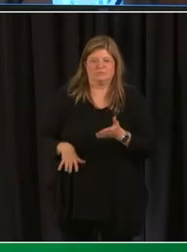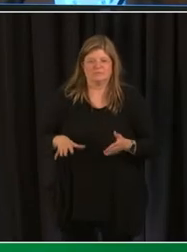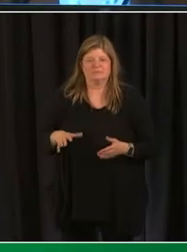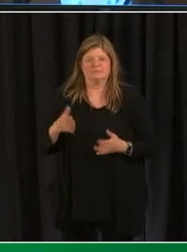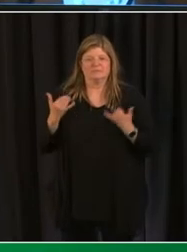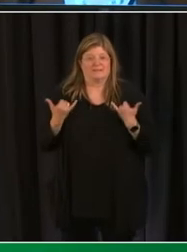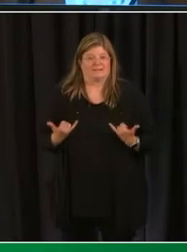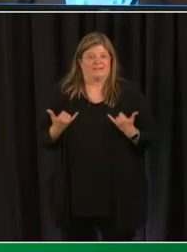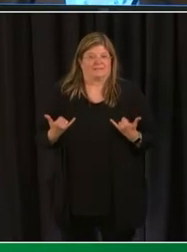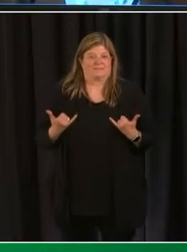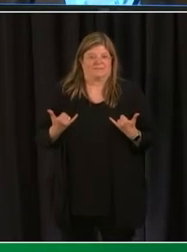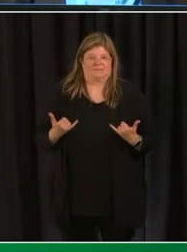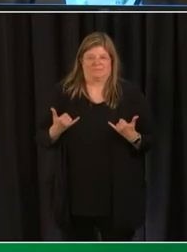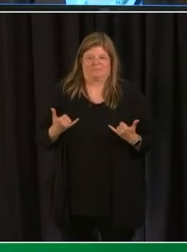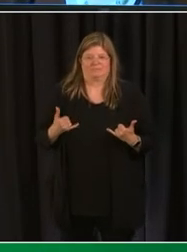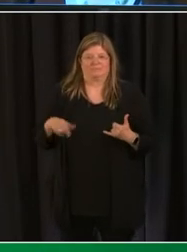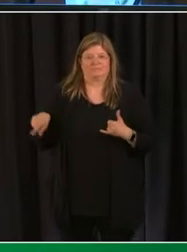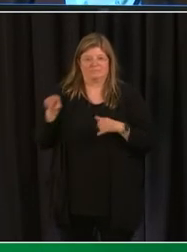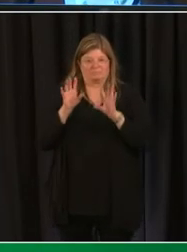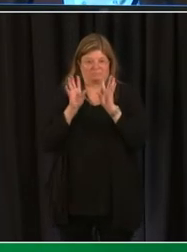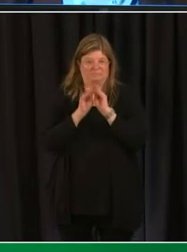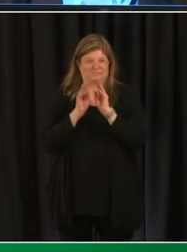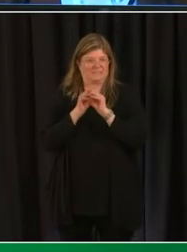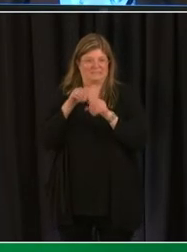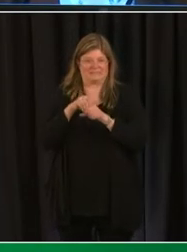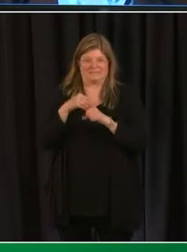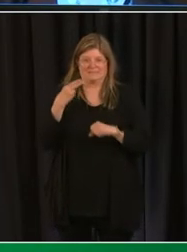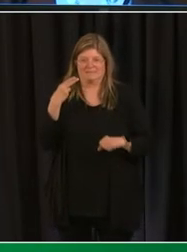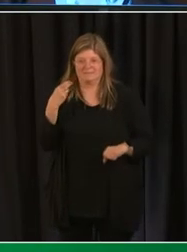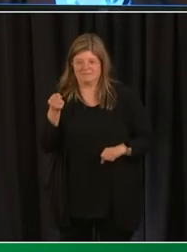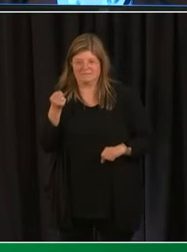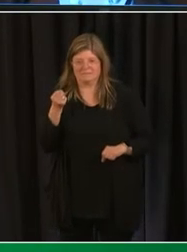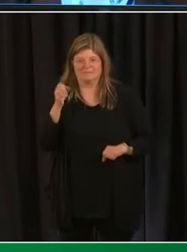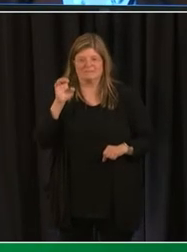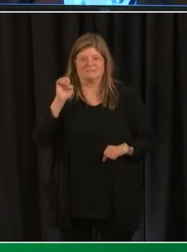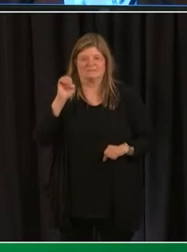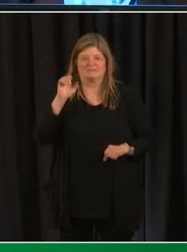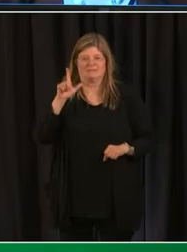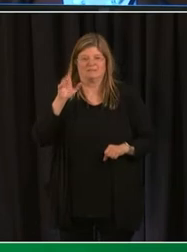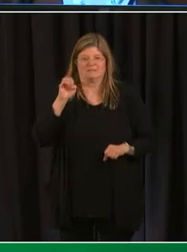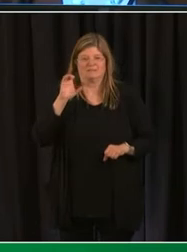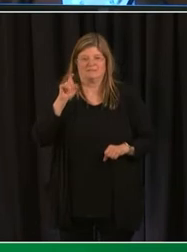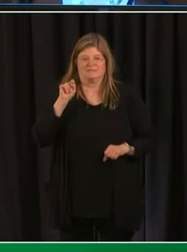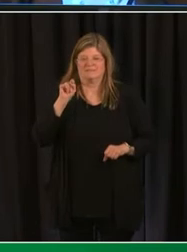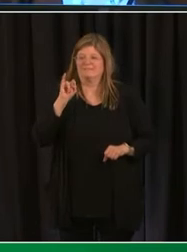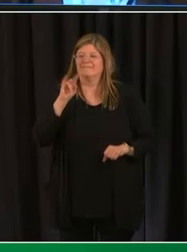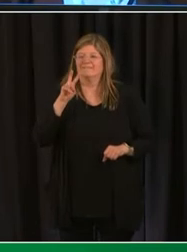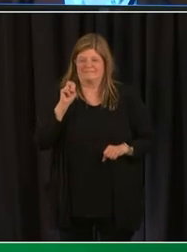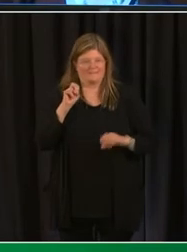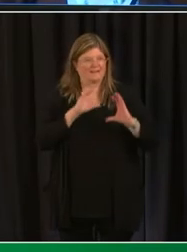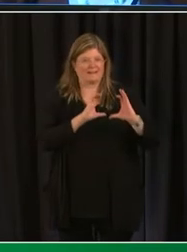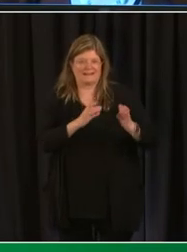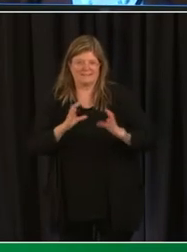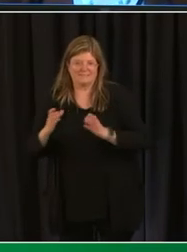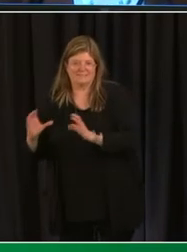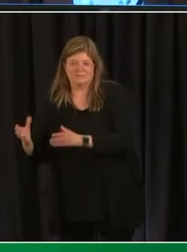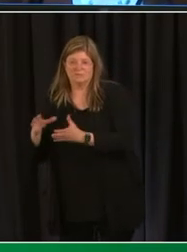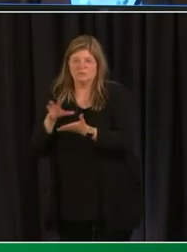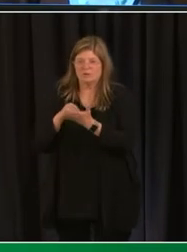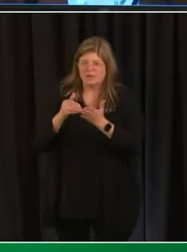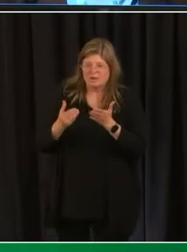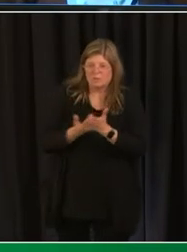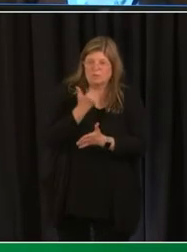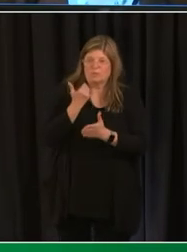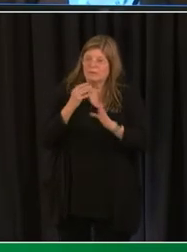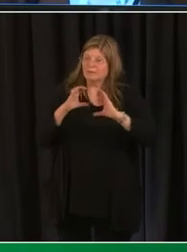are actually meeting in a high school elective course to learn about 3d animation and design and they're led by